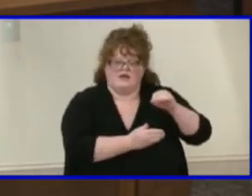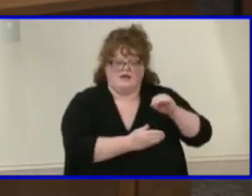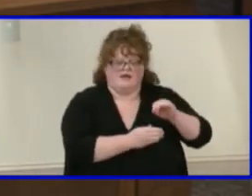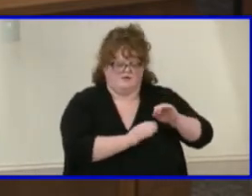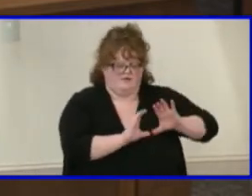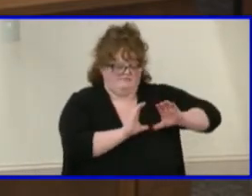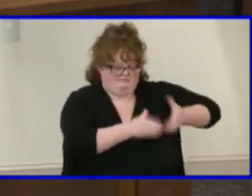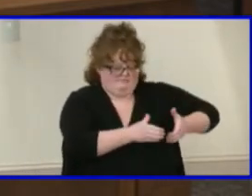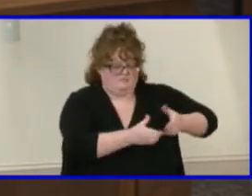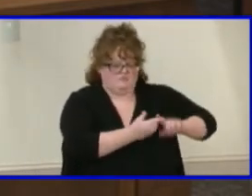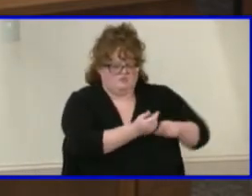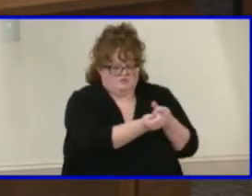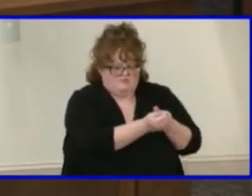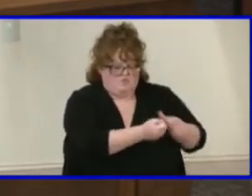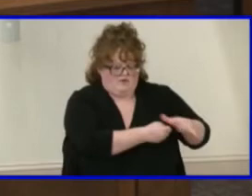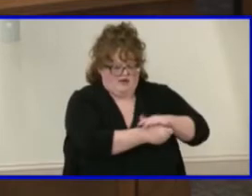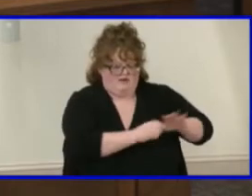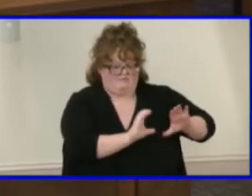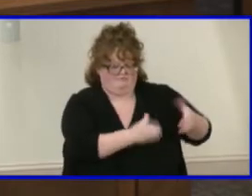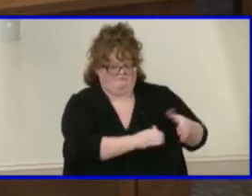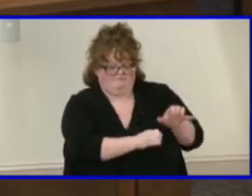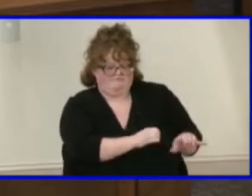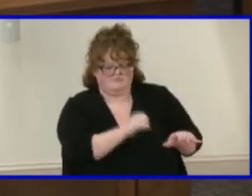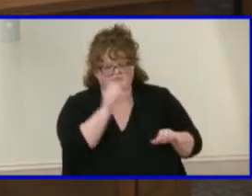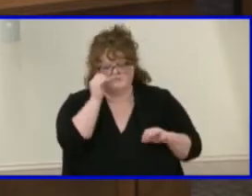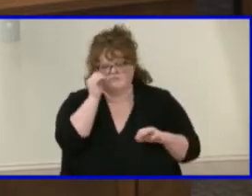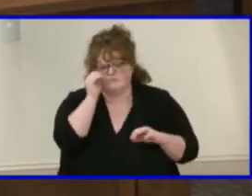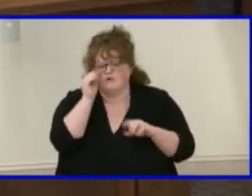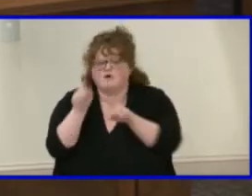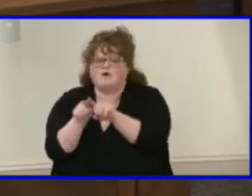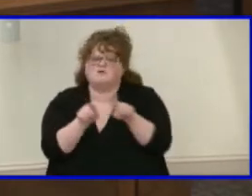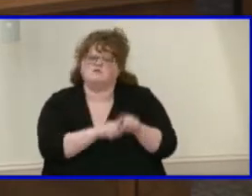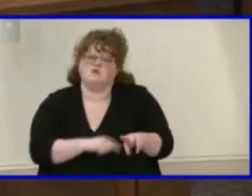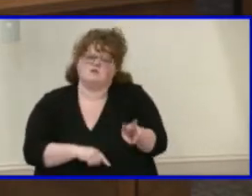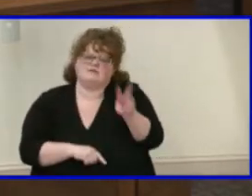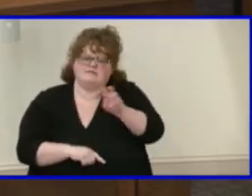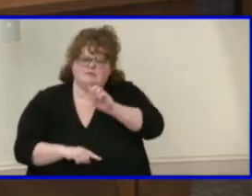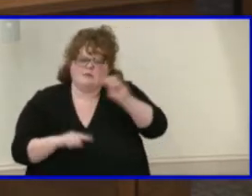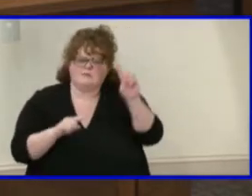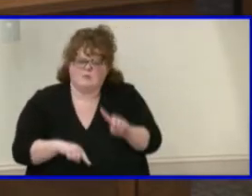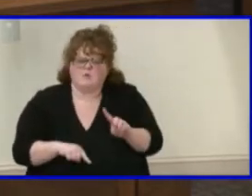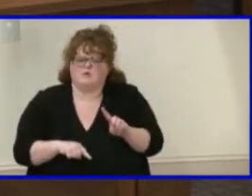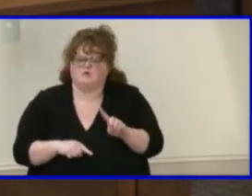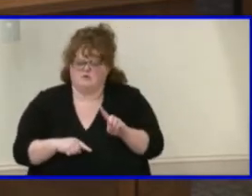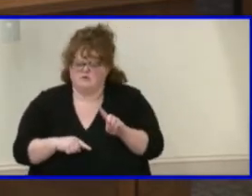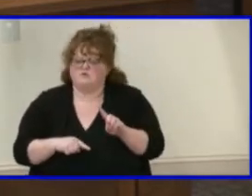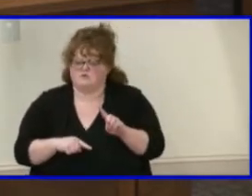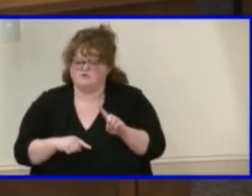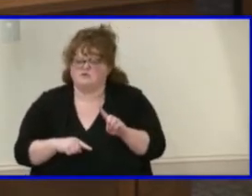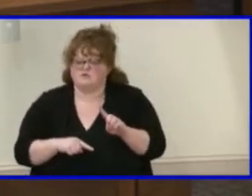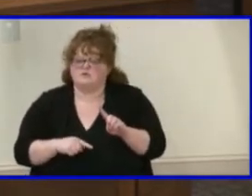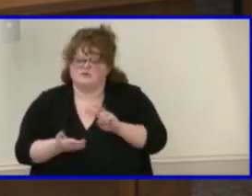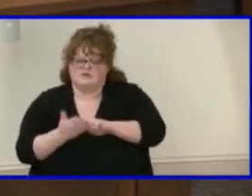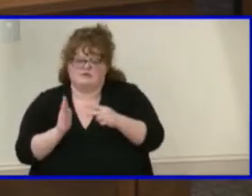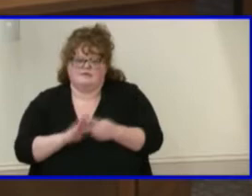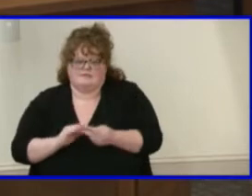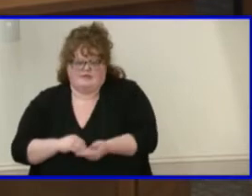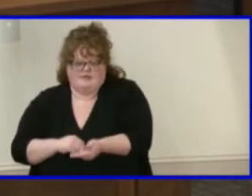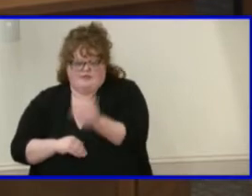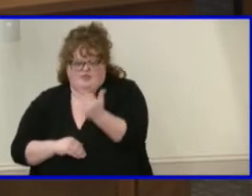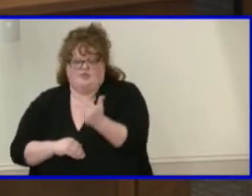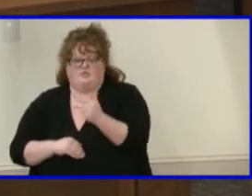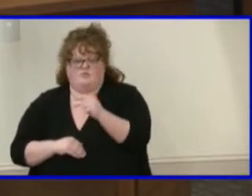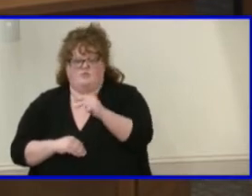We have also had about six reports to Vosch, which means we have had three cases at an individual